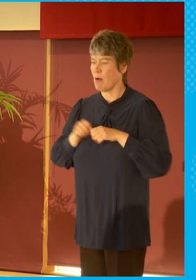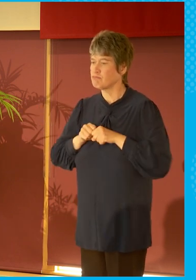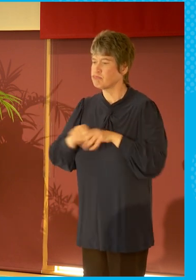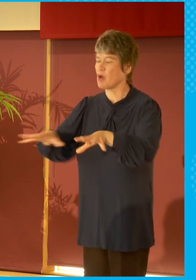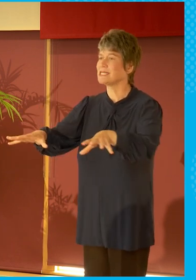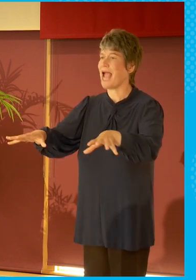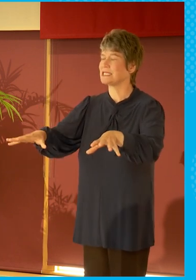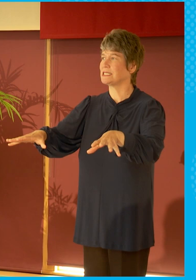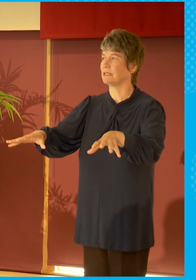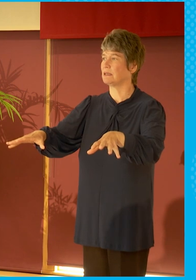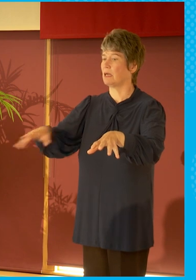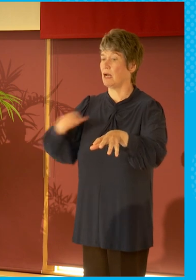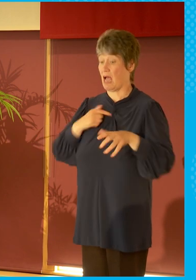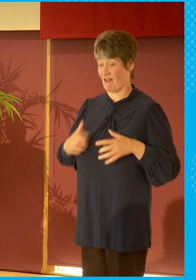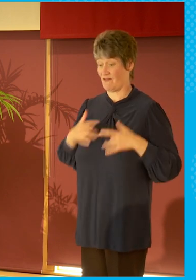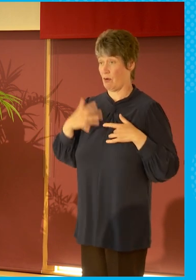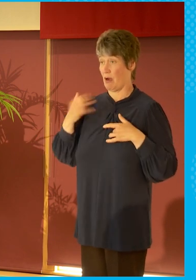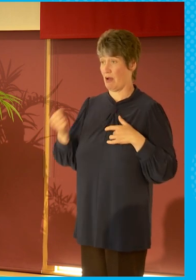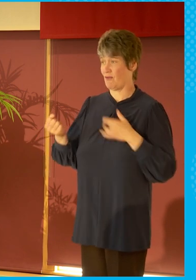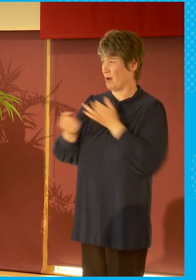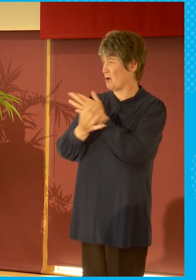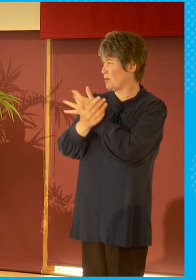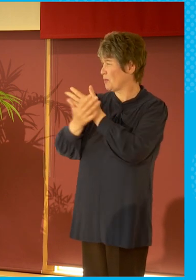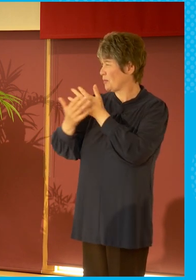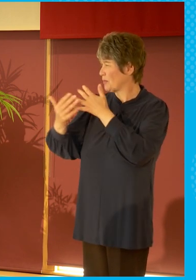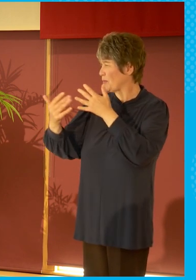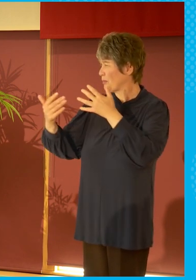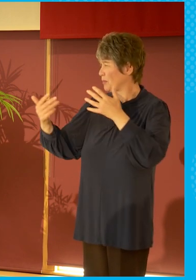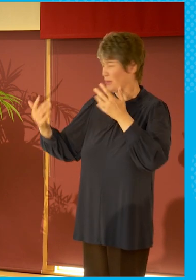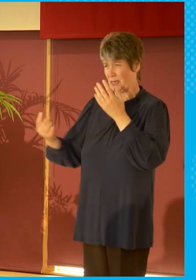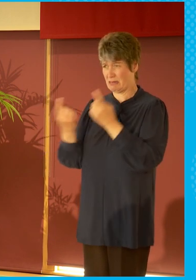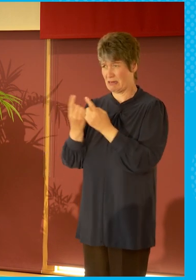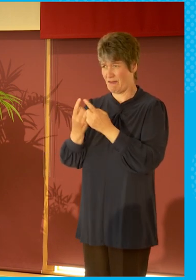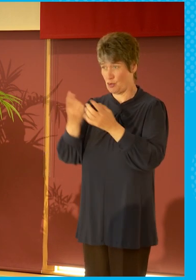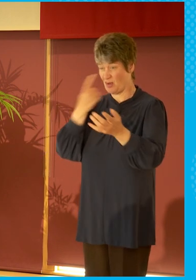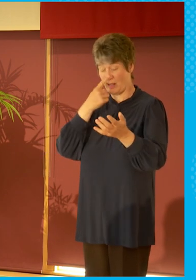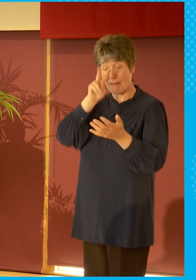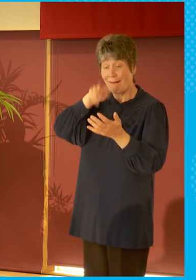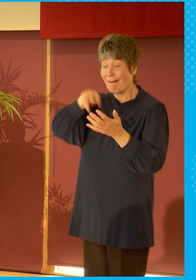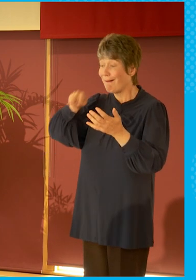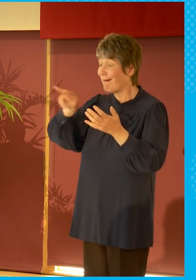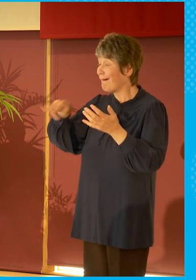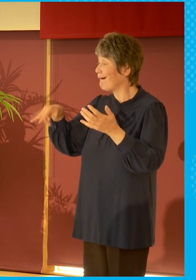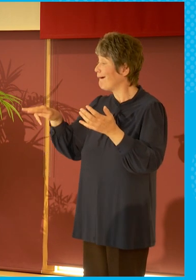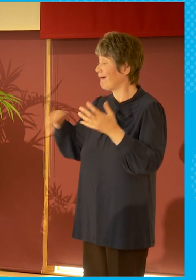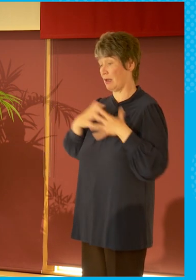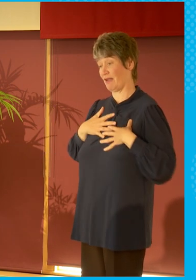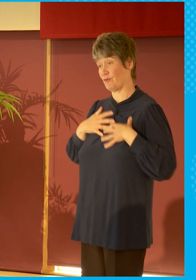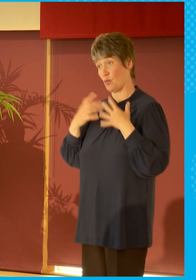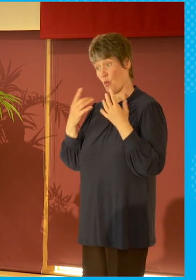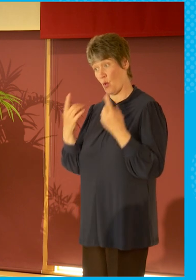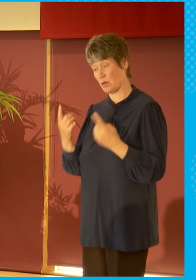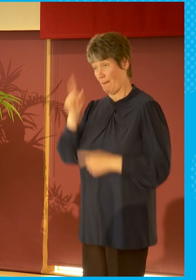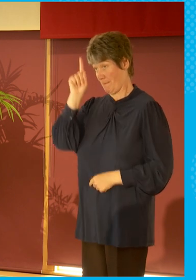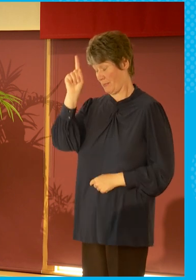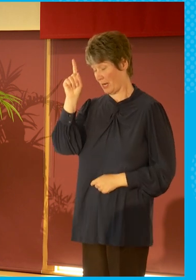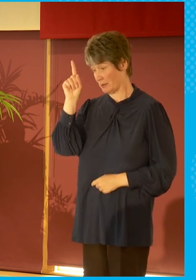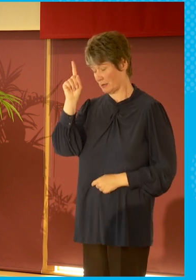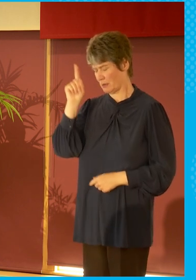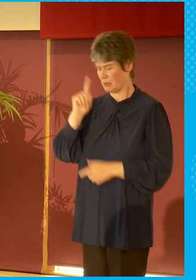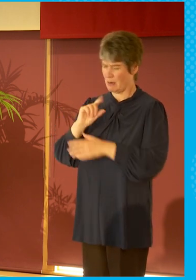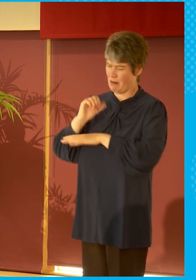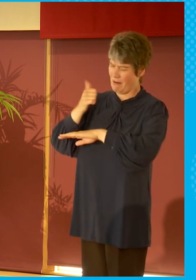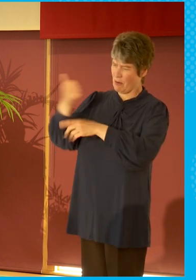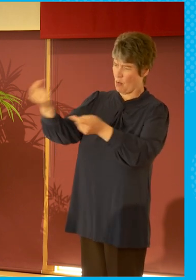there's a plethora of stuff that you could read if you really wanted to. But the fundamental